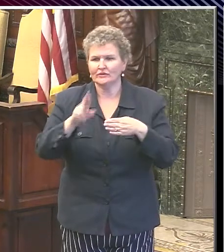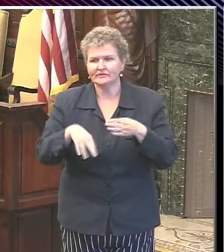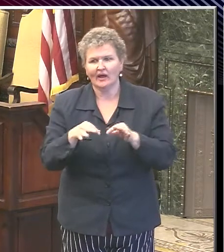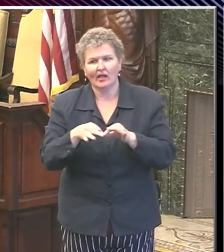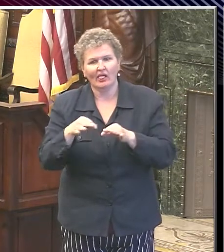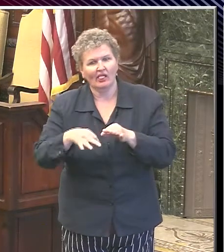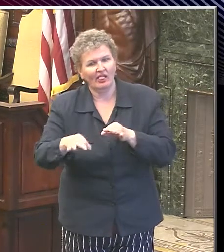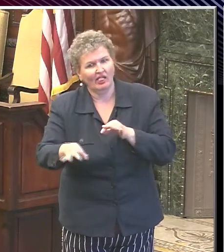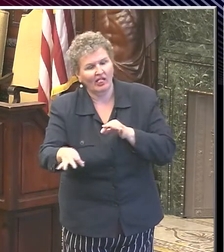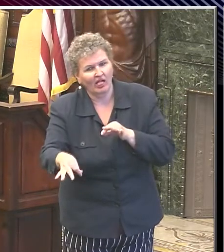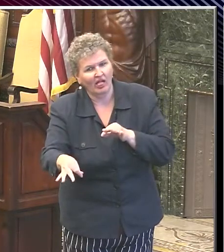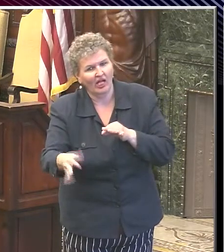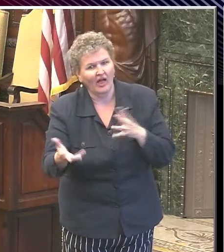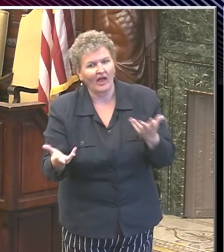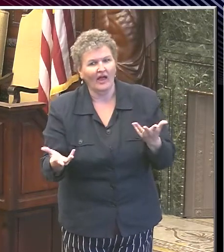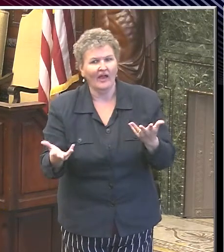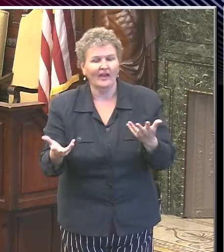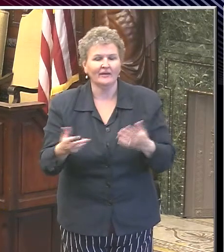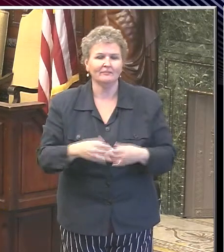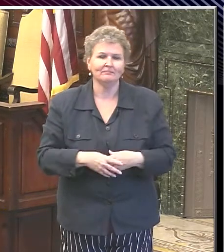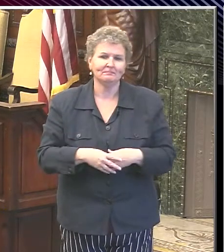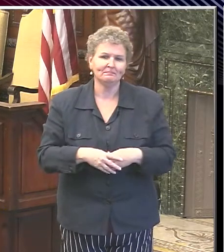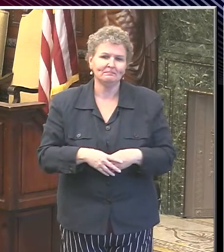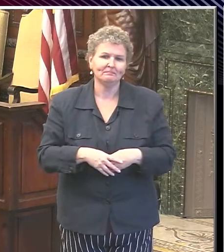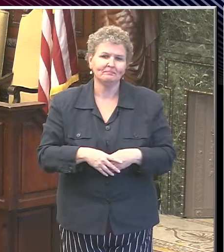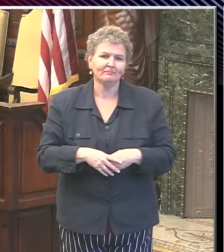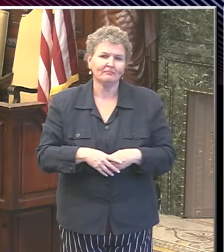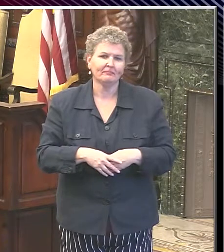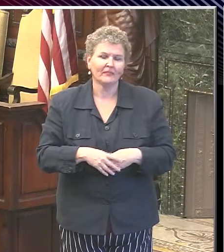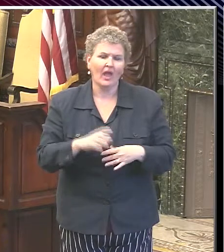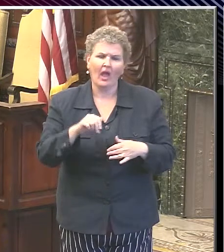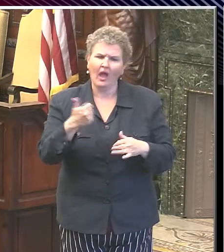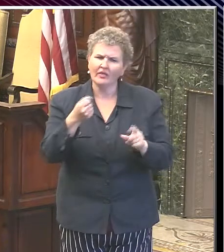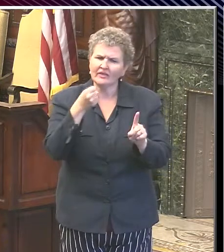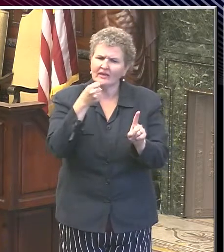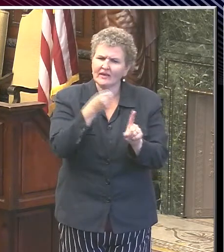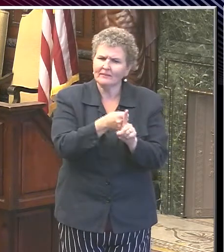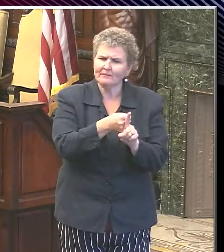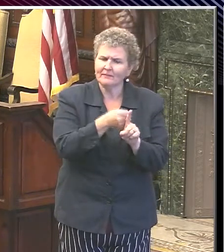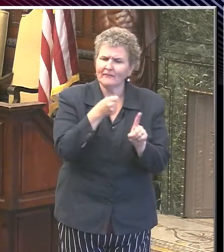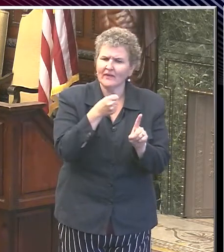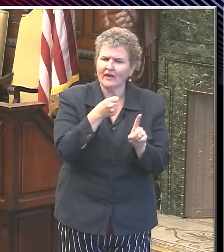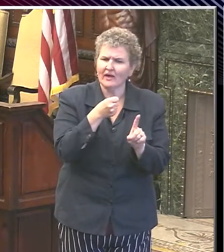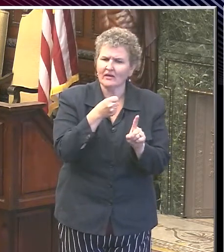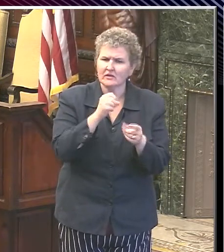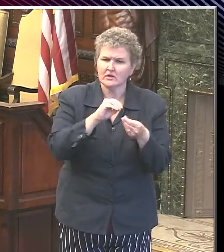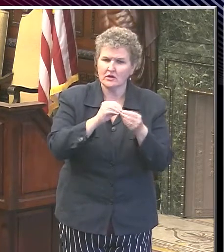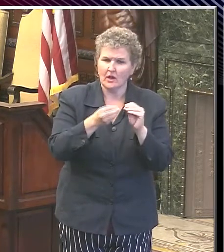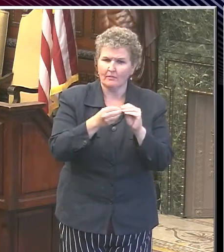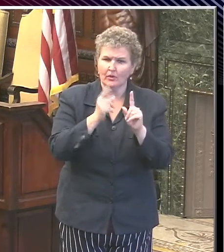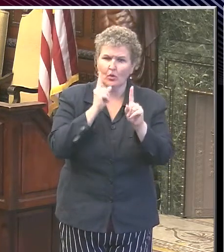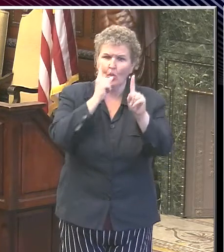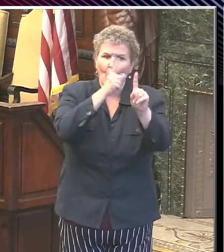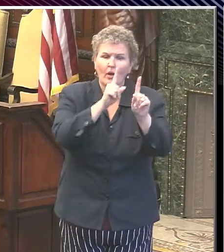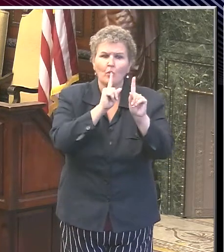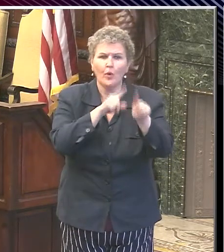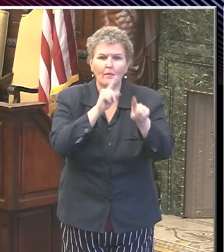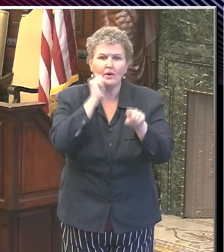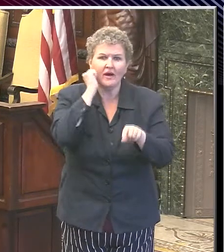I'm wondering, how does that have an impact on like the number of cases you're reporting per day? So when you say